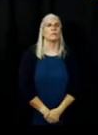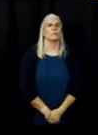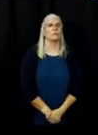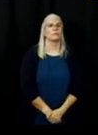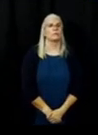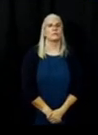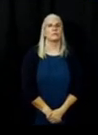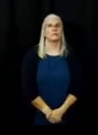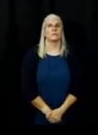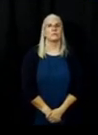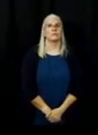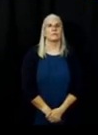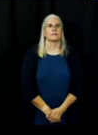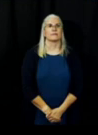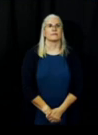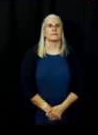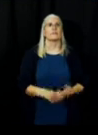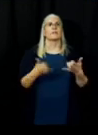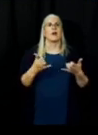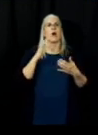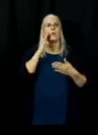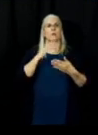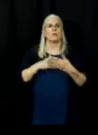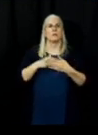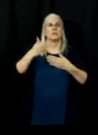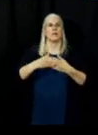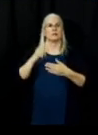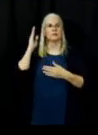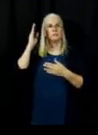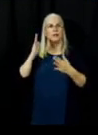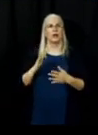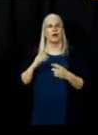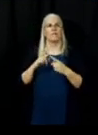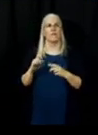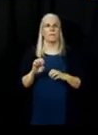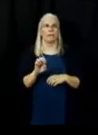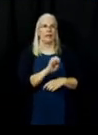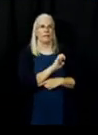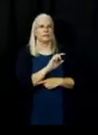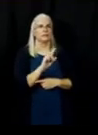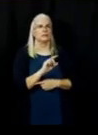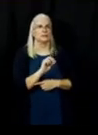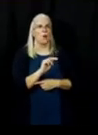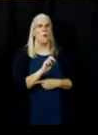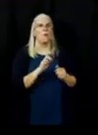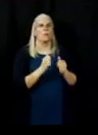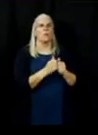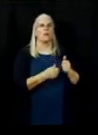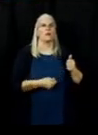we will now return to the east zone of our incident with operations section chief John Goss